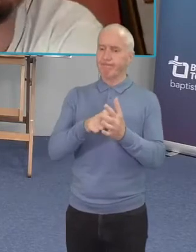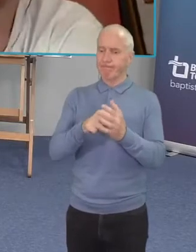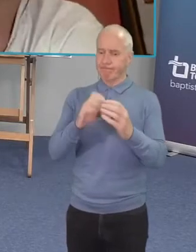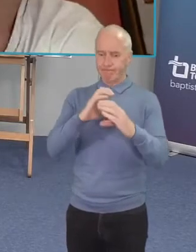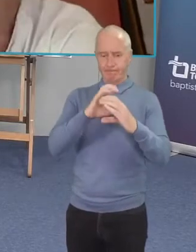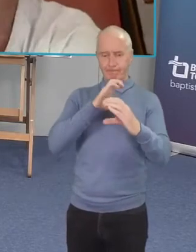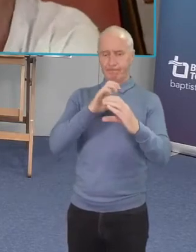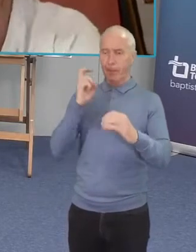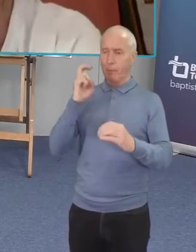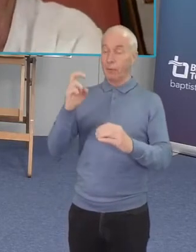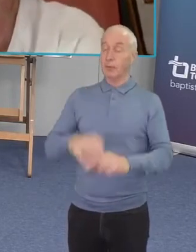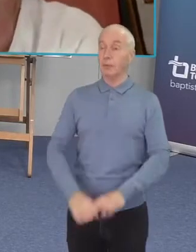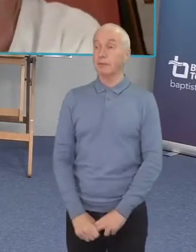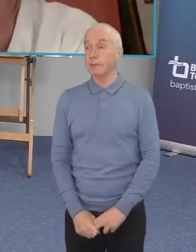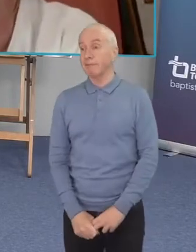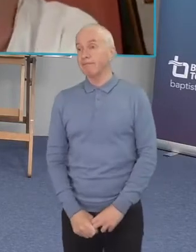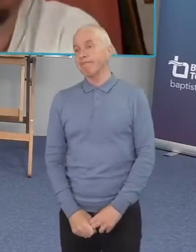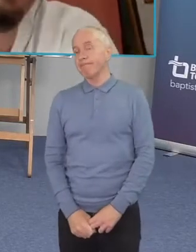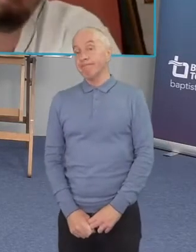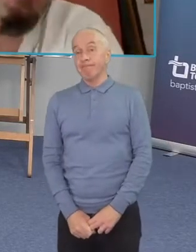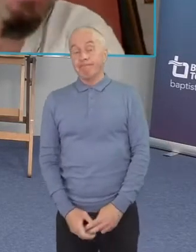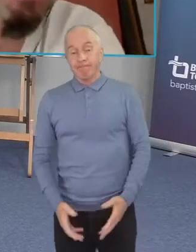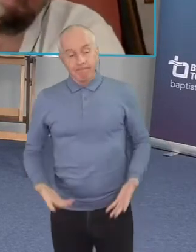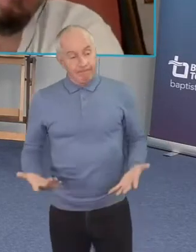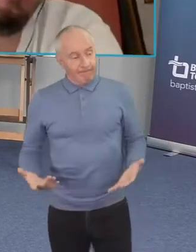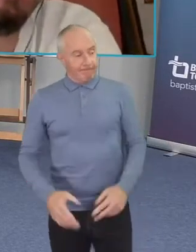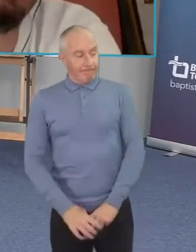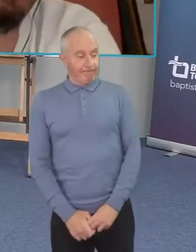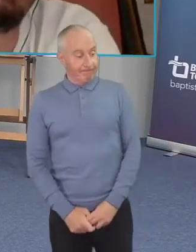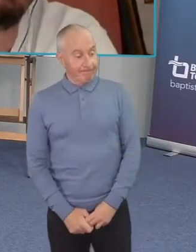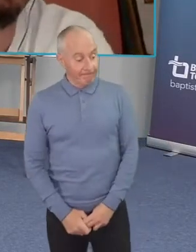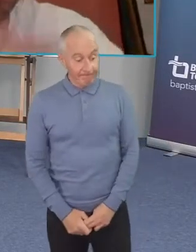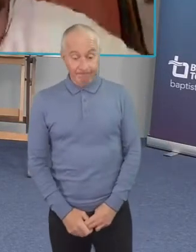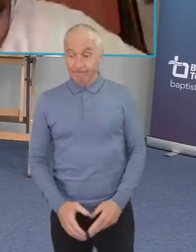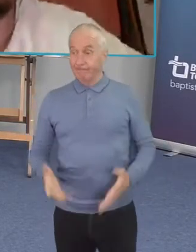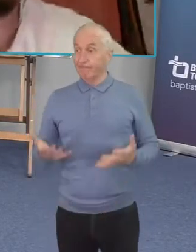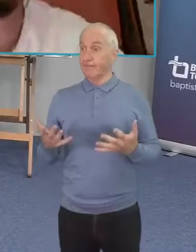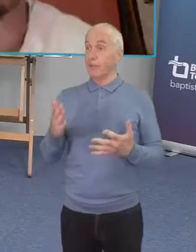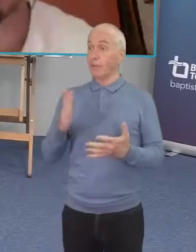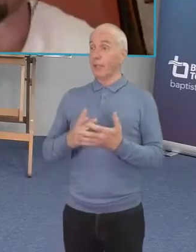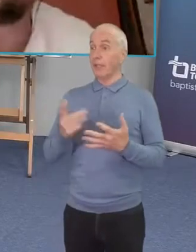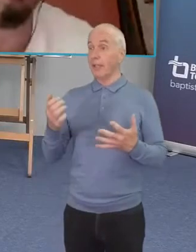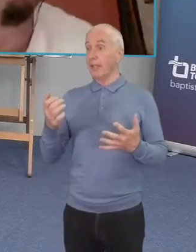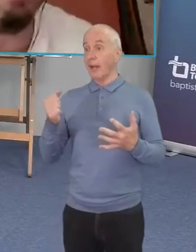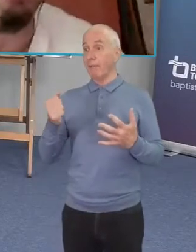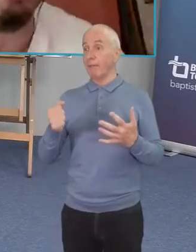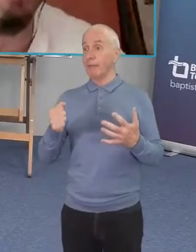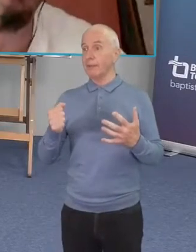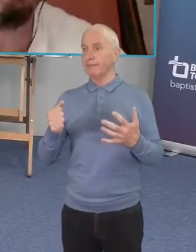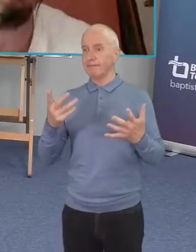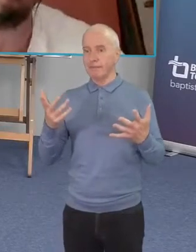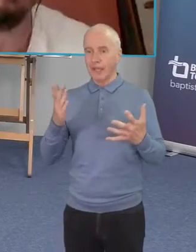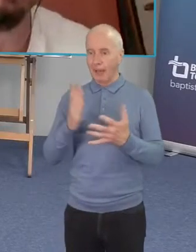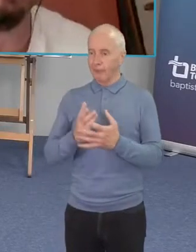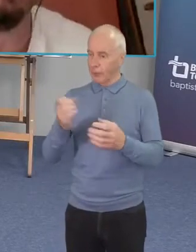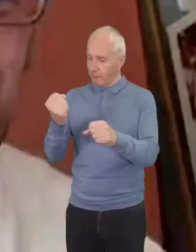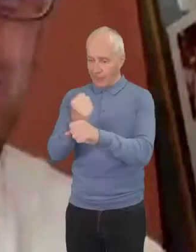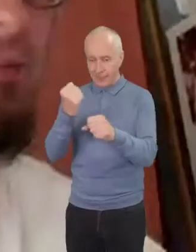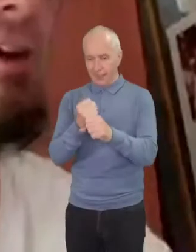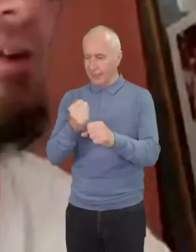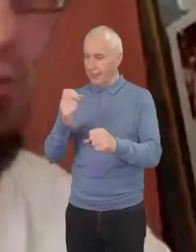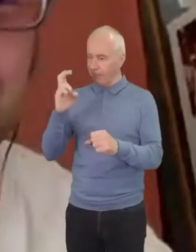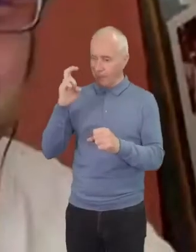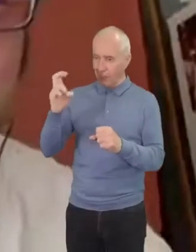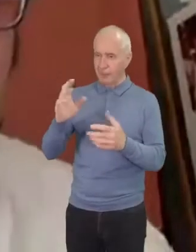wow well i you know the the less you you have the less you you have to maintain right so i mean i can